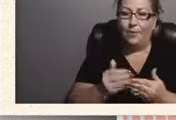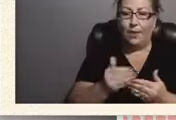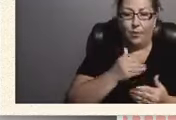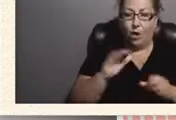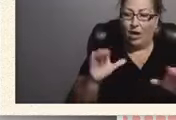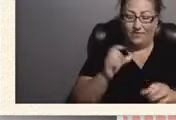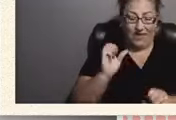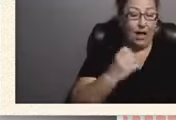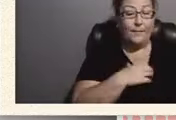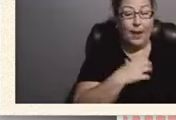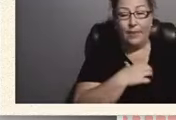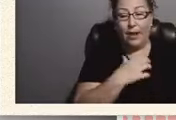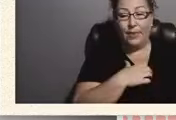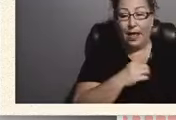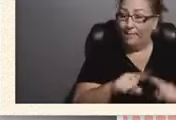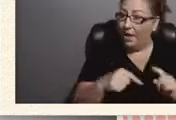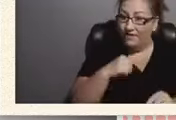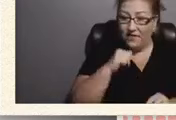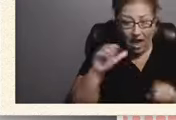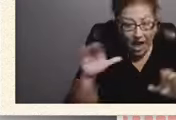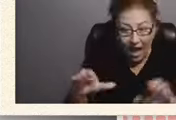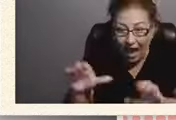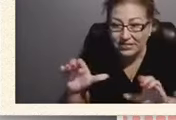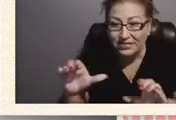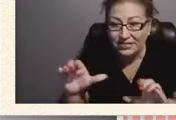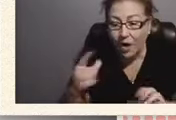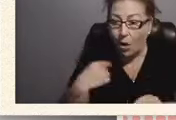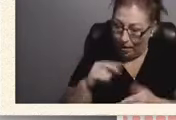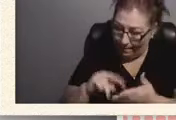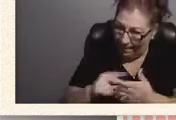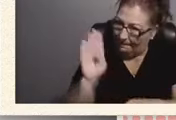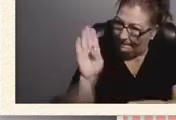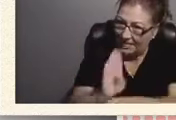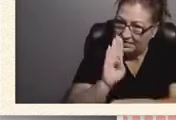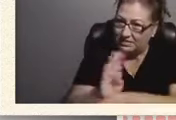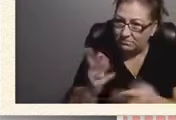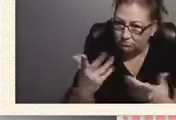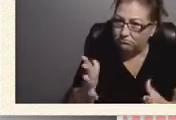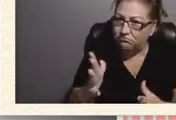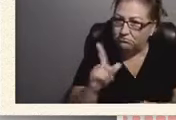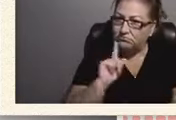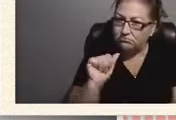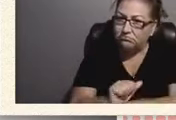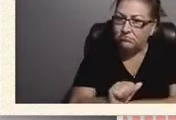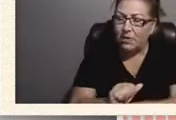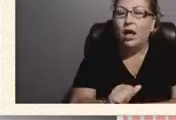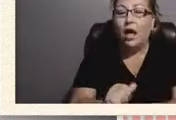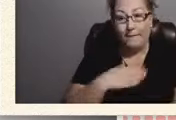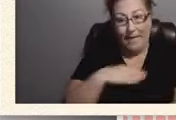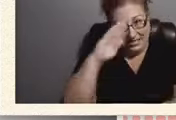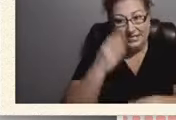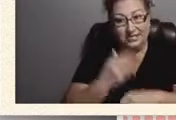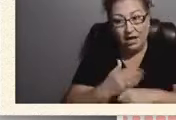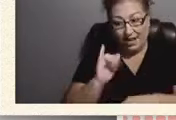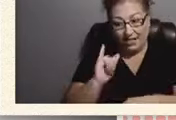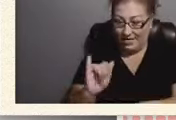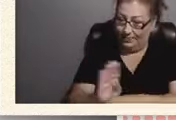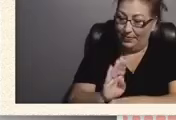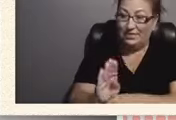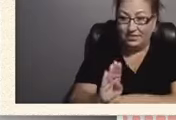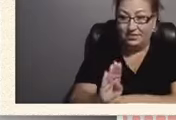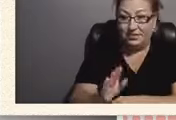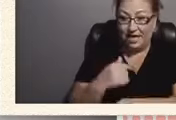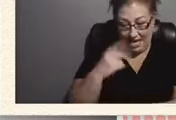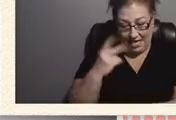if we're not proactive and we mean business, because my son is business. That's how I see him from the very beginning